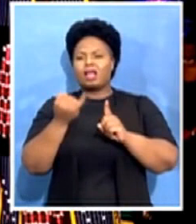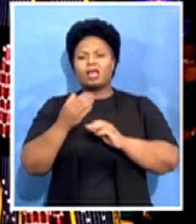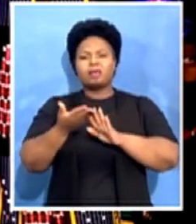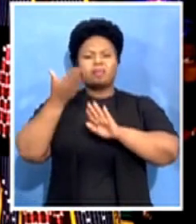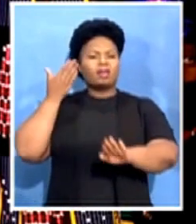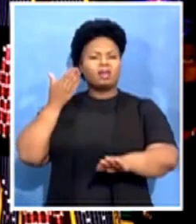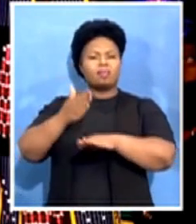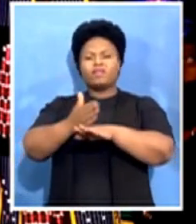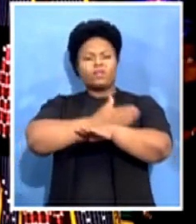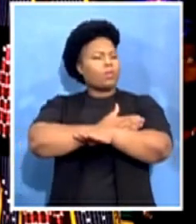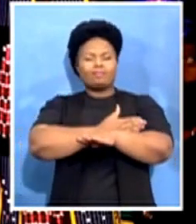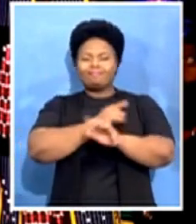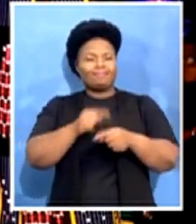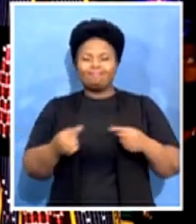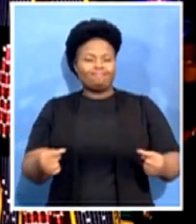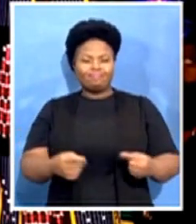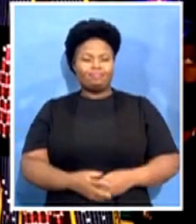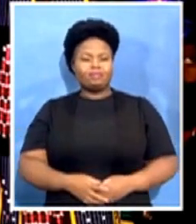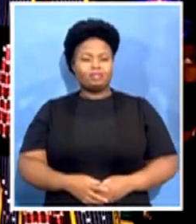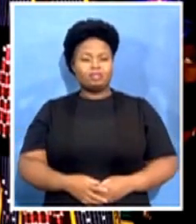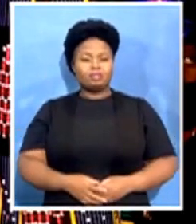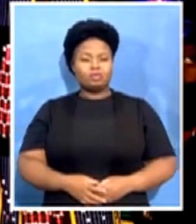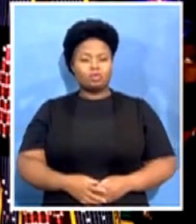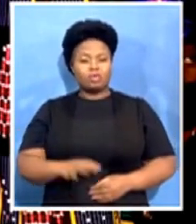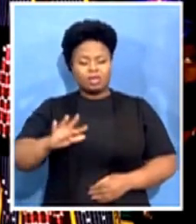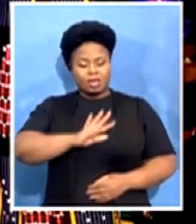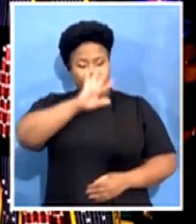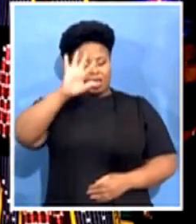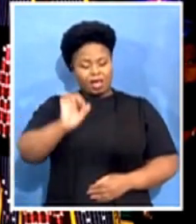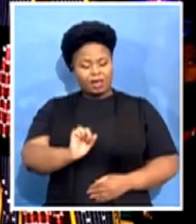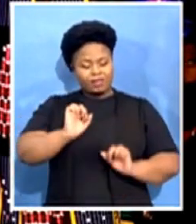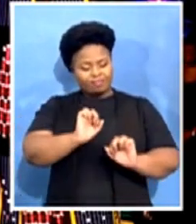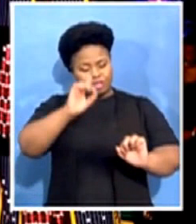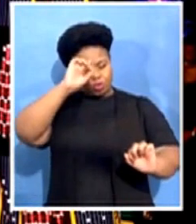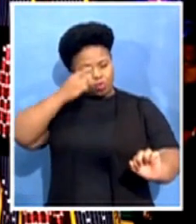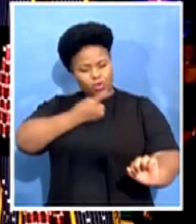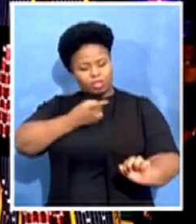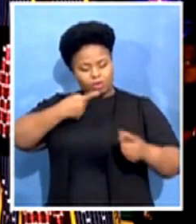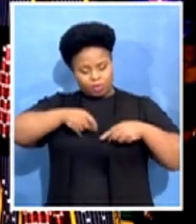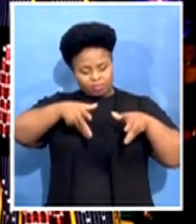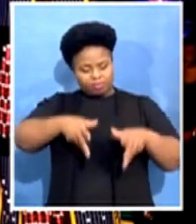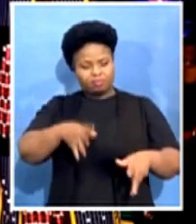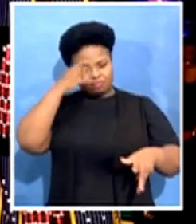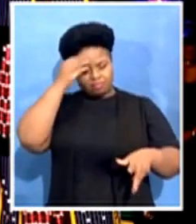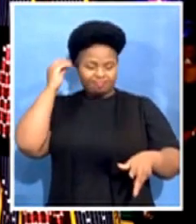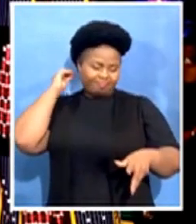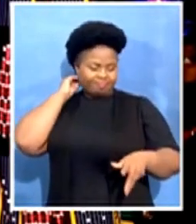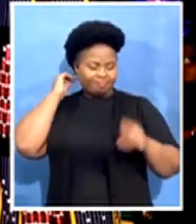daughter of the soil whose memory we are here to celebrate was a gift